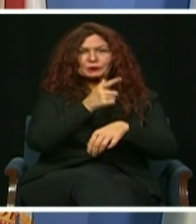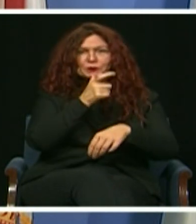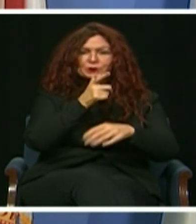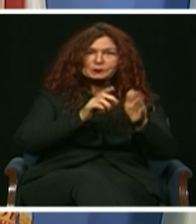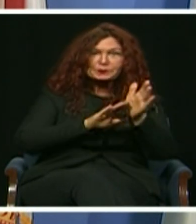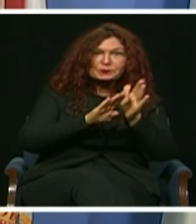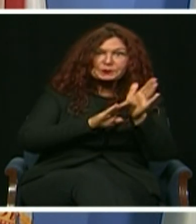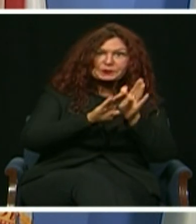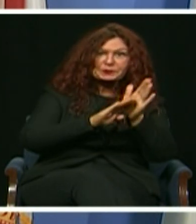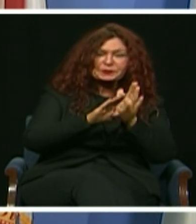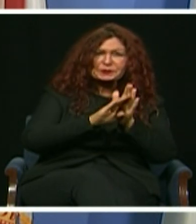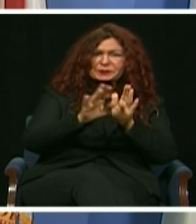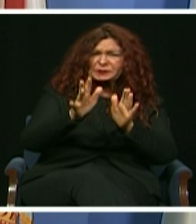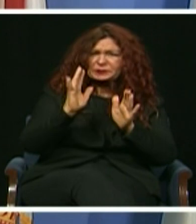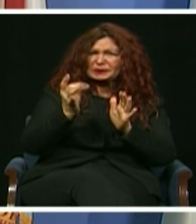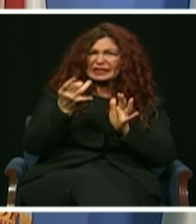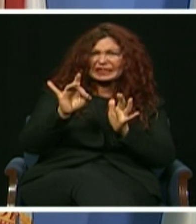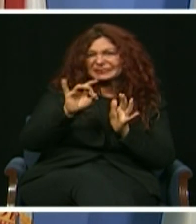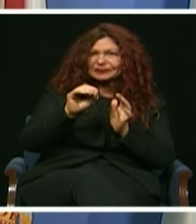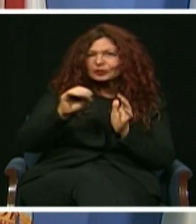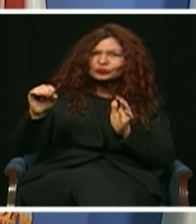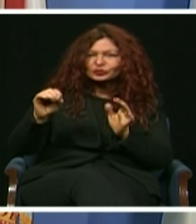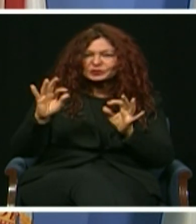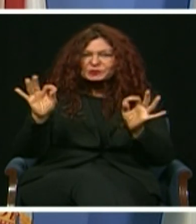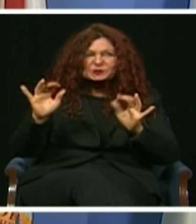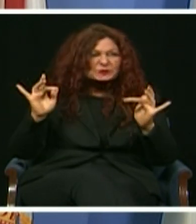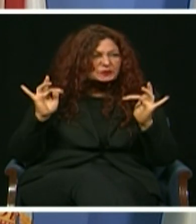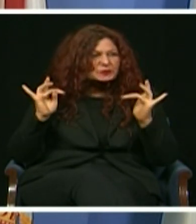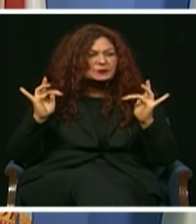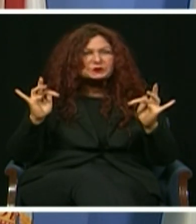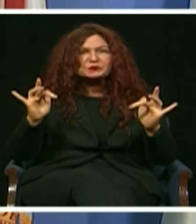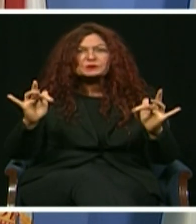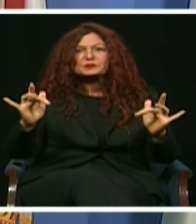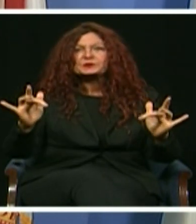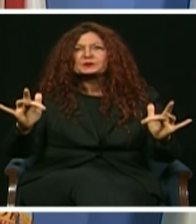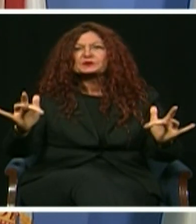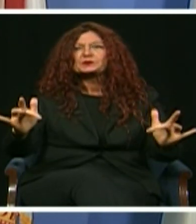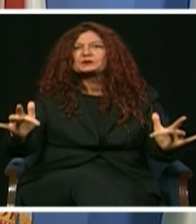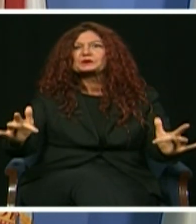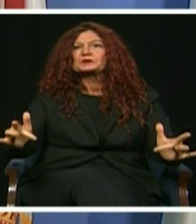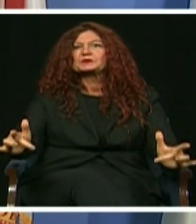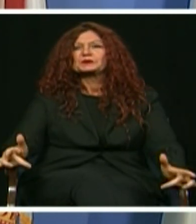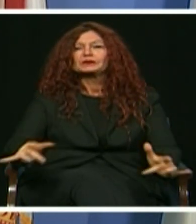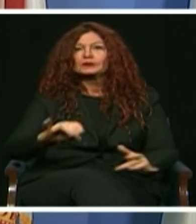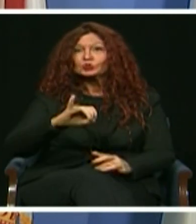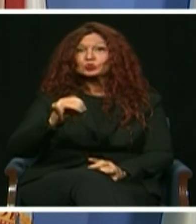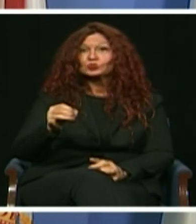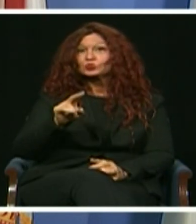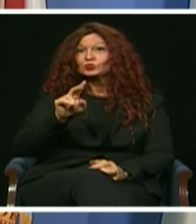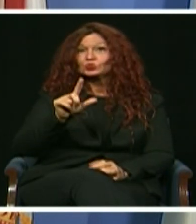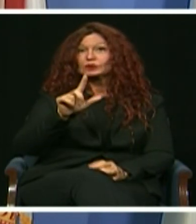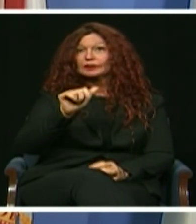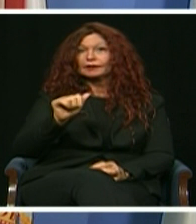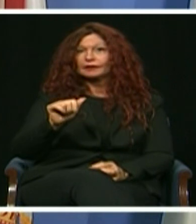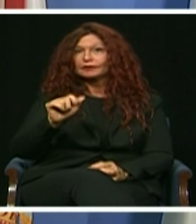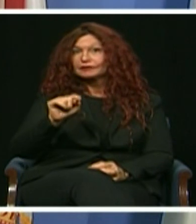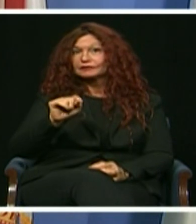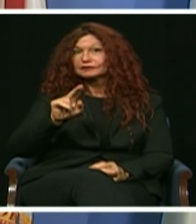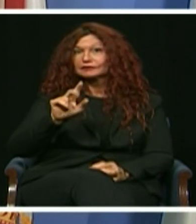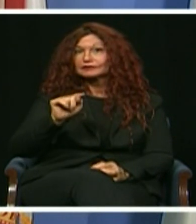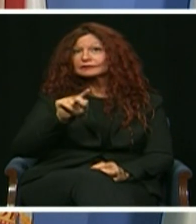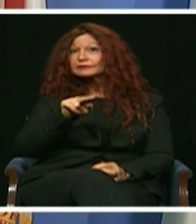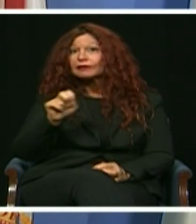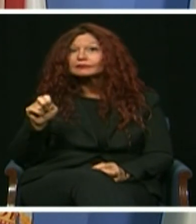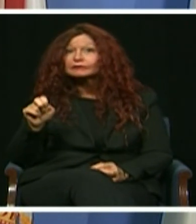early trading post to a place synonymous with opportunity and resilience. From founders like Julia Tuttle and Mary Brickell working together